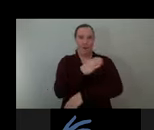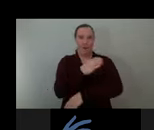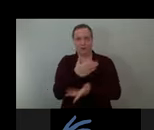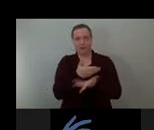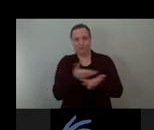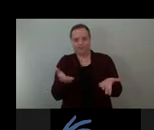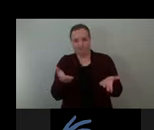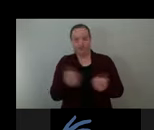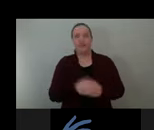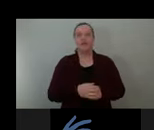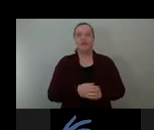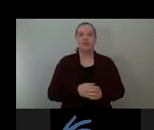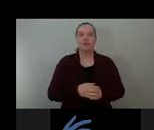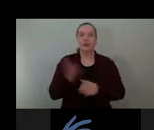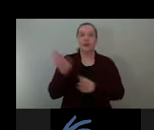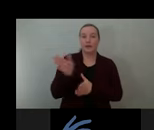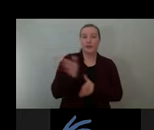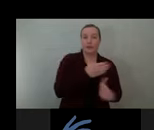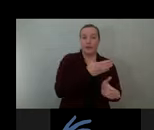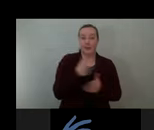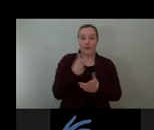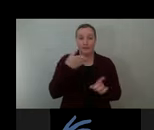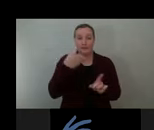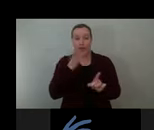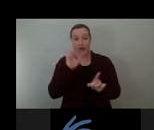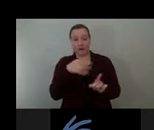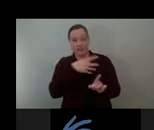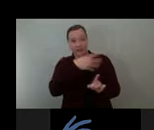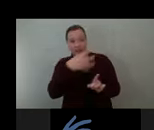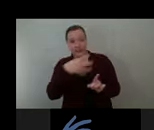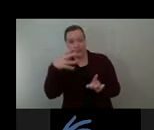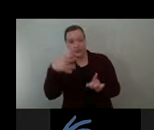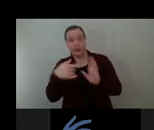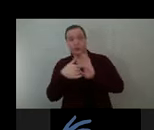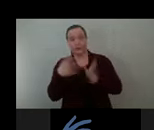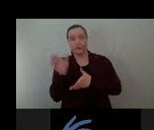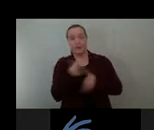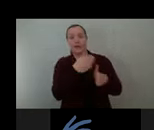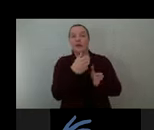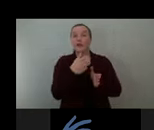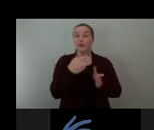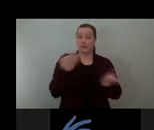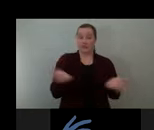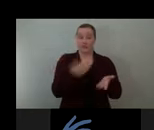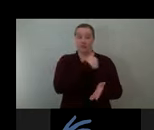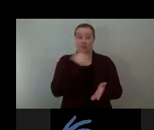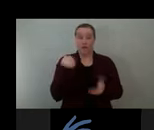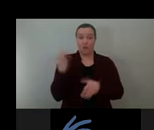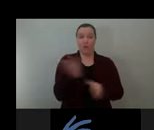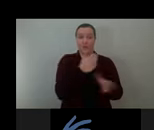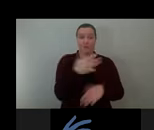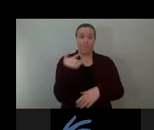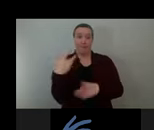is the result of the wind study that we conduct. In Toronto, the predominant wind is from the west. In the diagram, you can